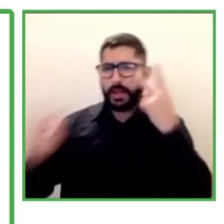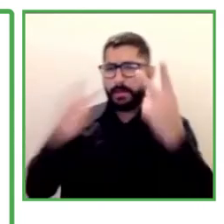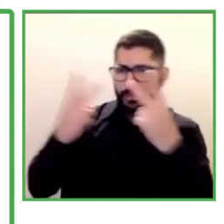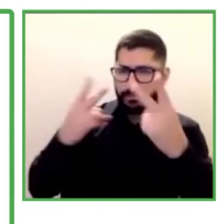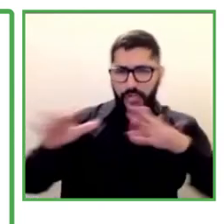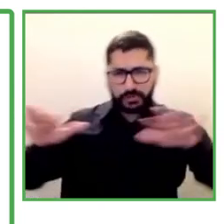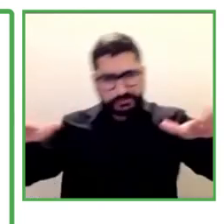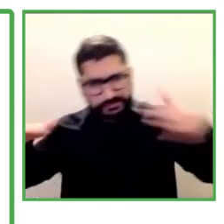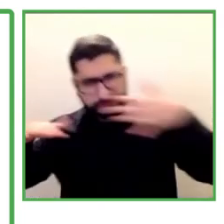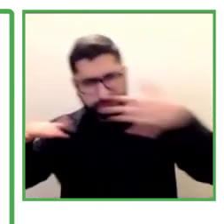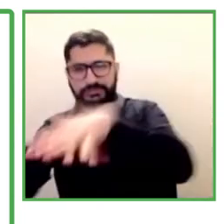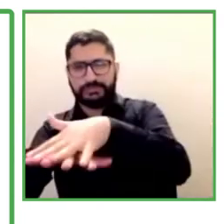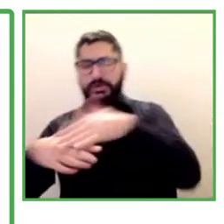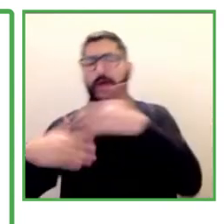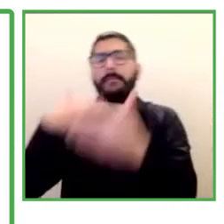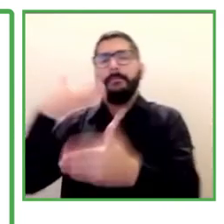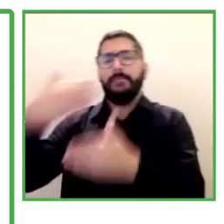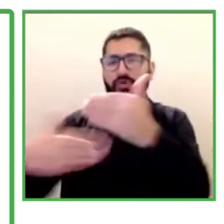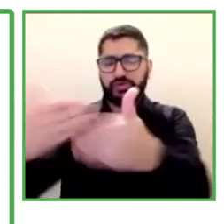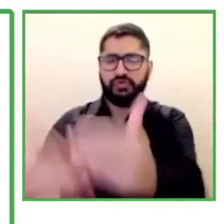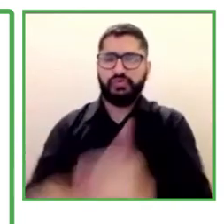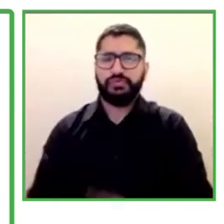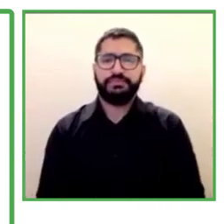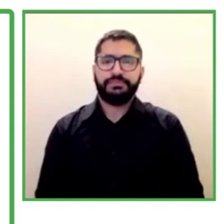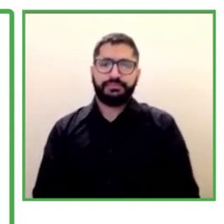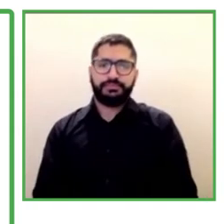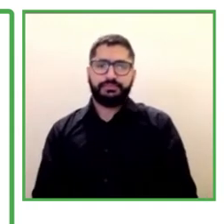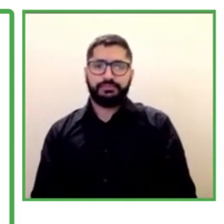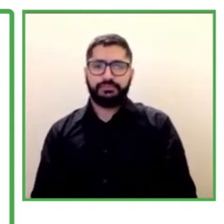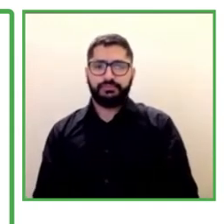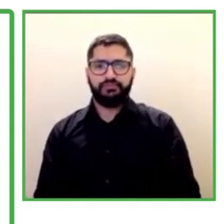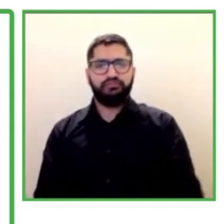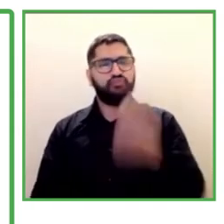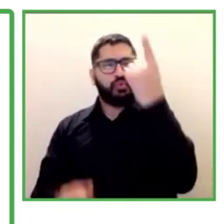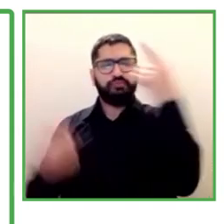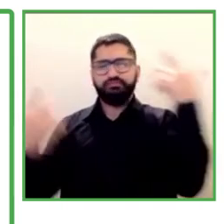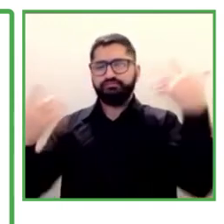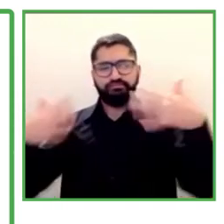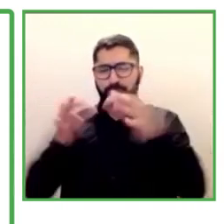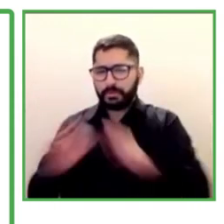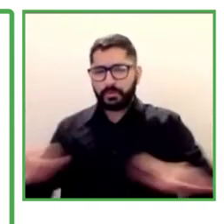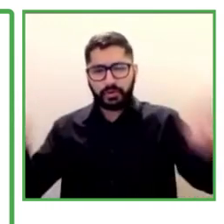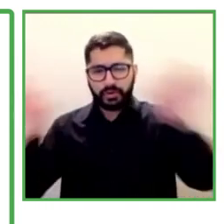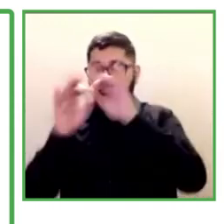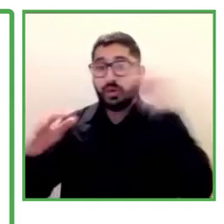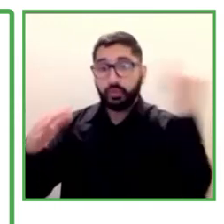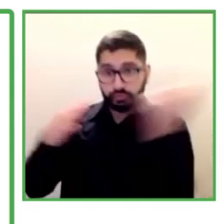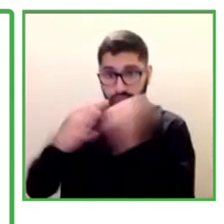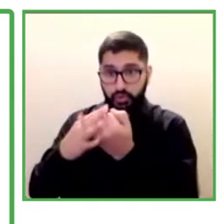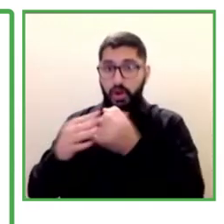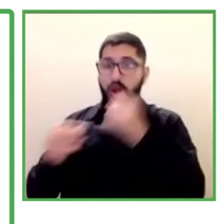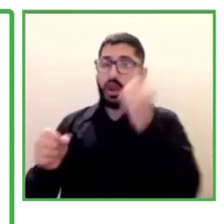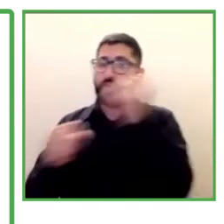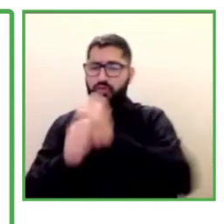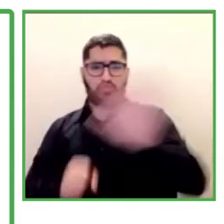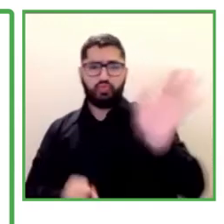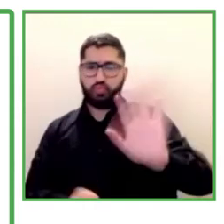important for the intervention. We're not just talking about work inclusion. We're talking about social